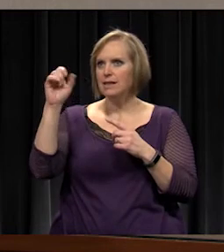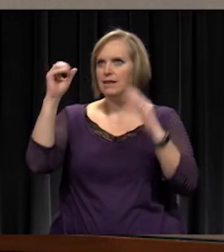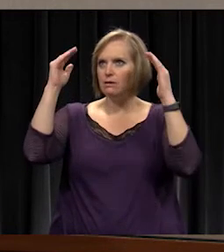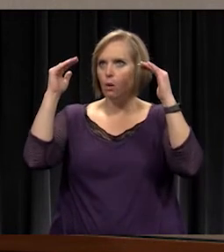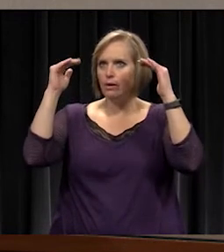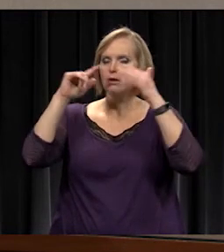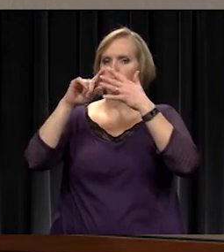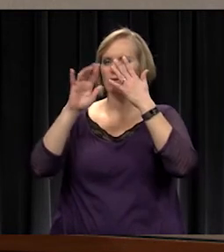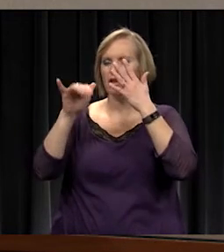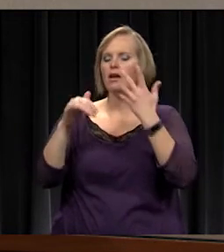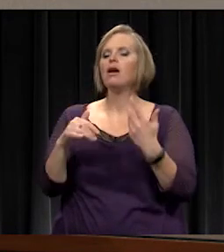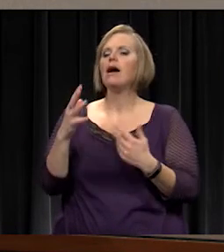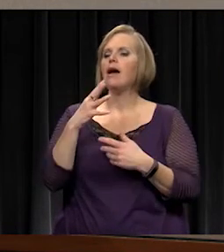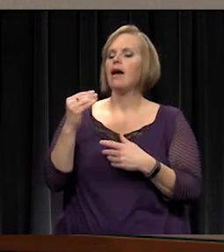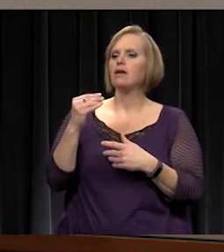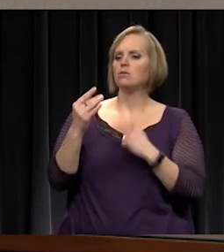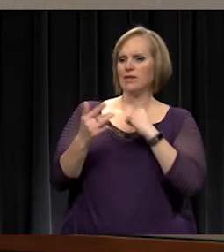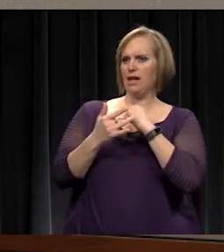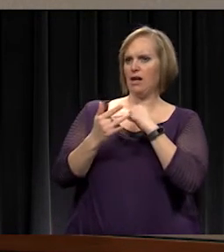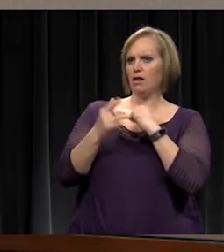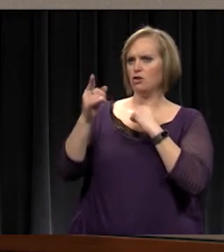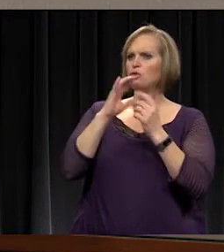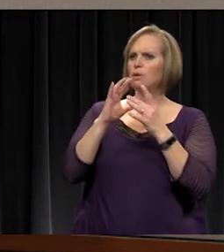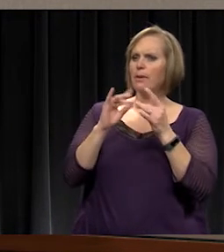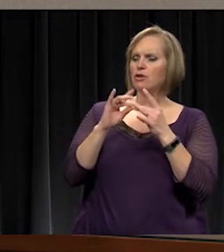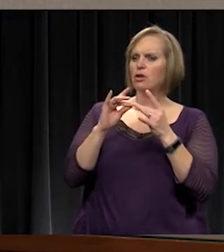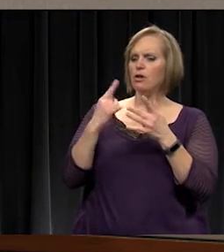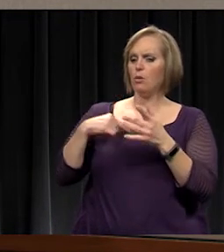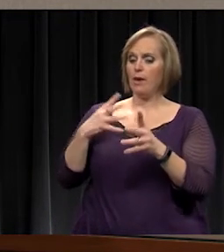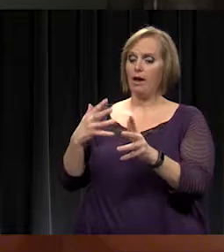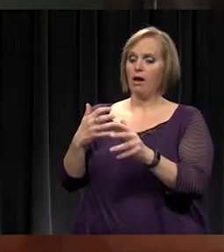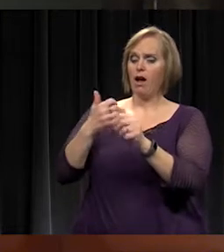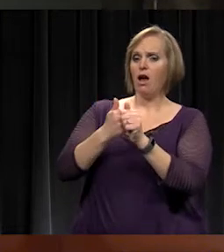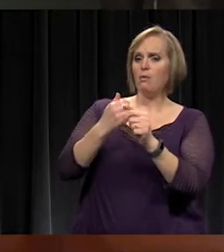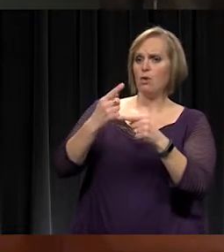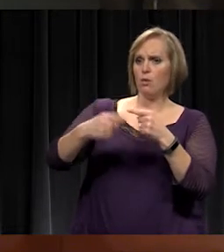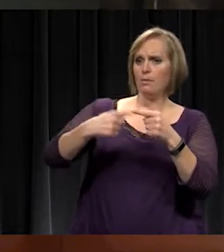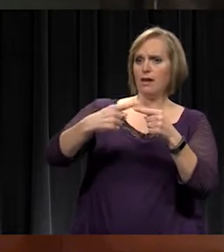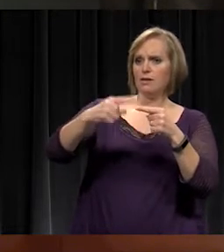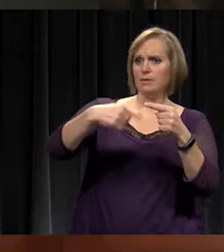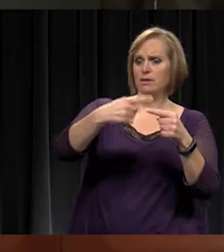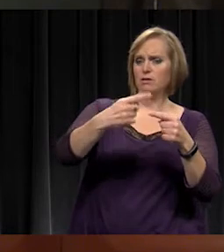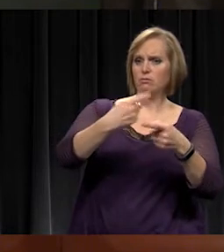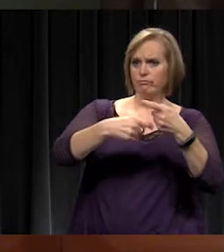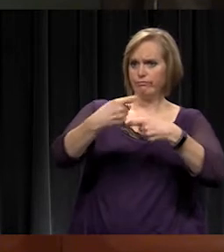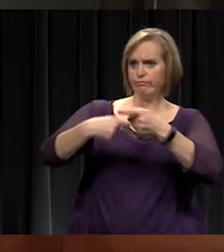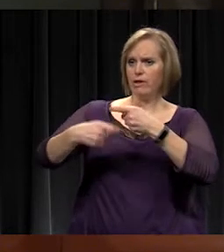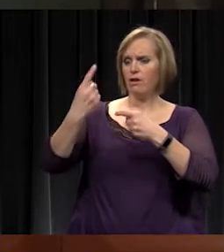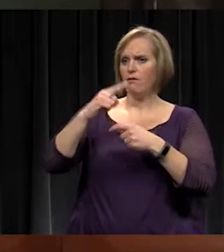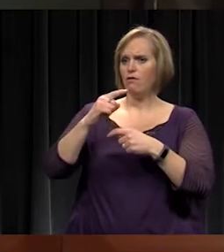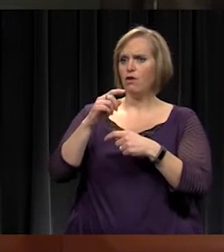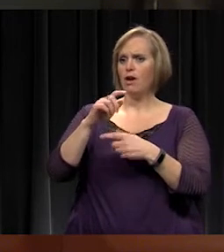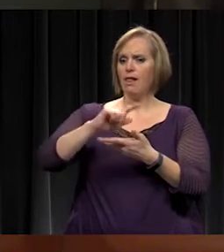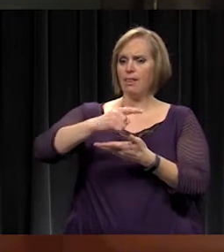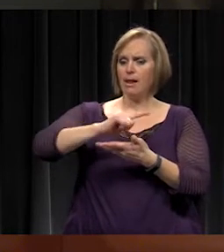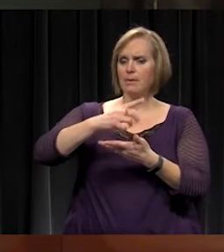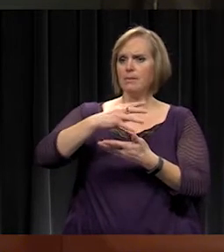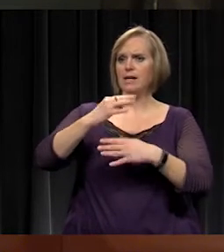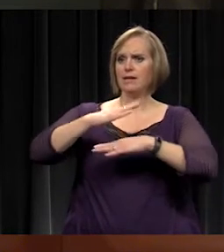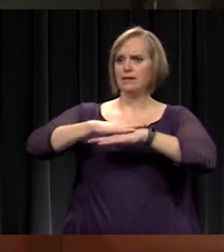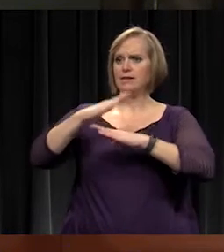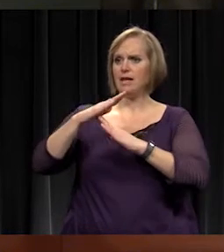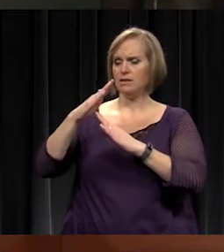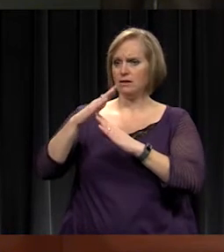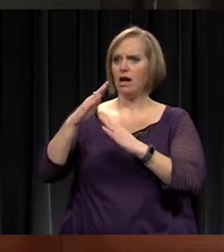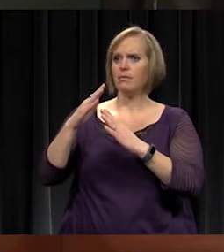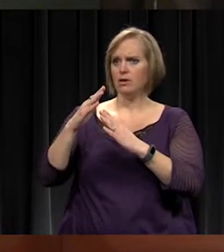And technology, um, you mentioned that we caught up with the replacement cycles of age laptops and desktops. Now, traditionally under the